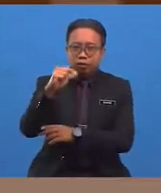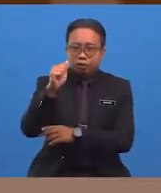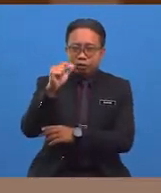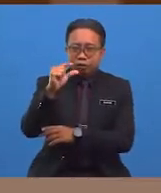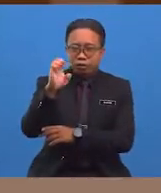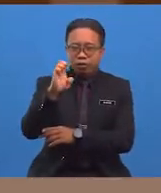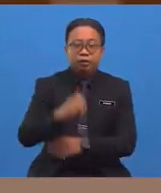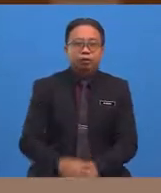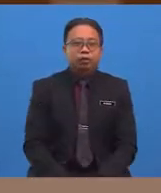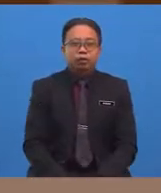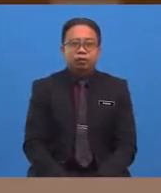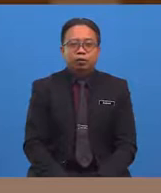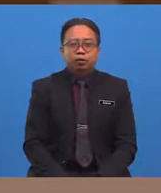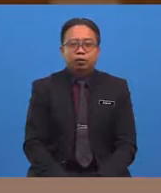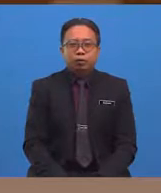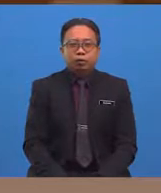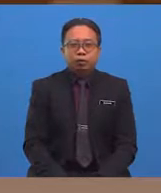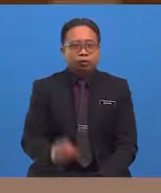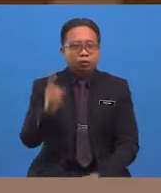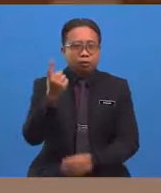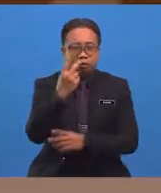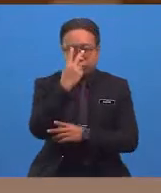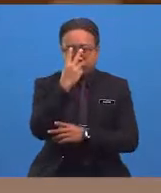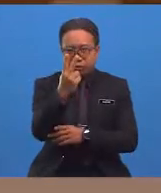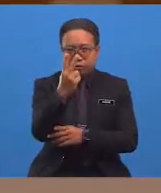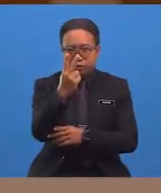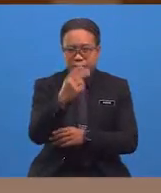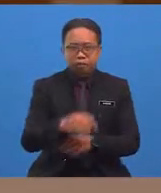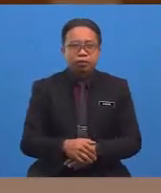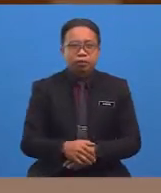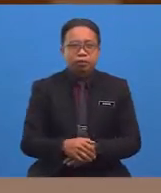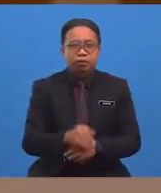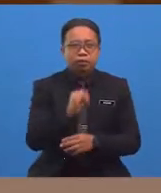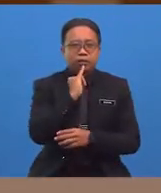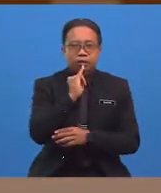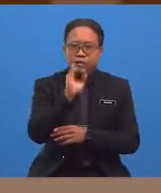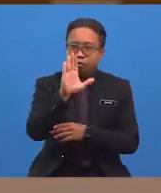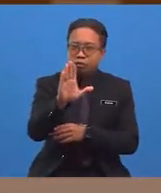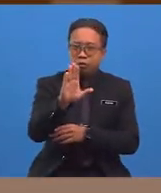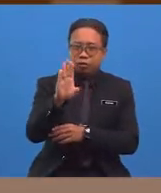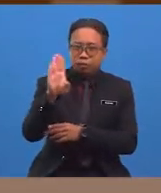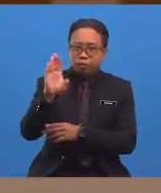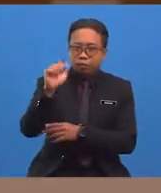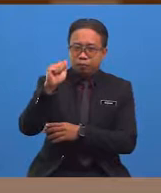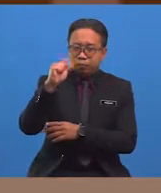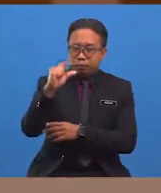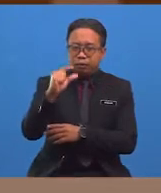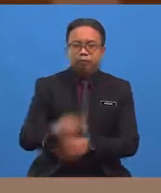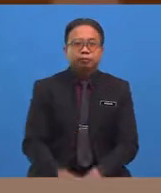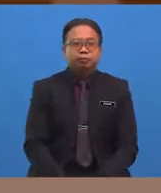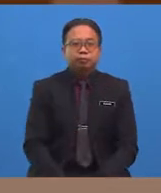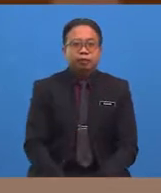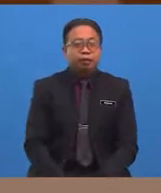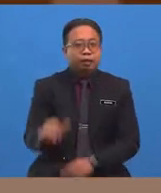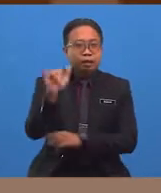Hmm. The only thing I can see here is your bag. Yes.